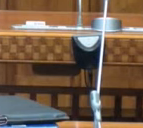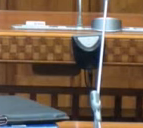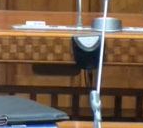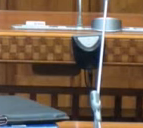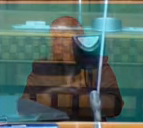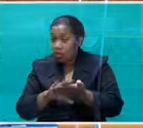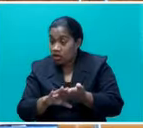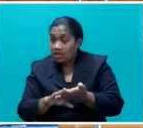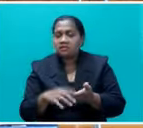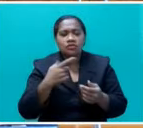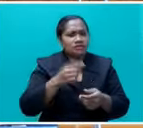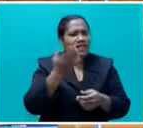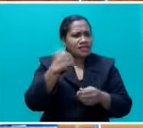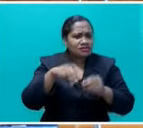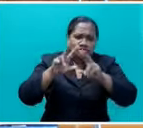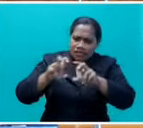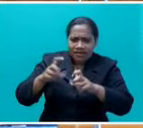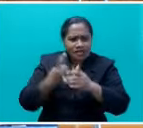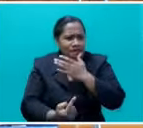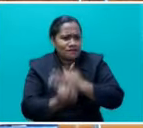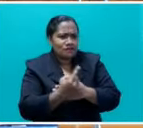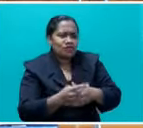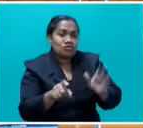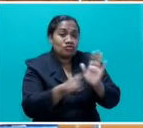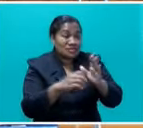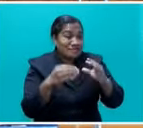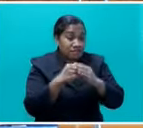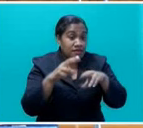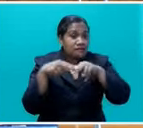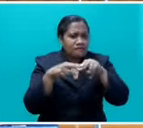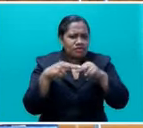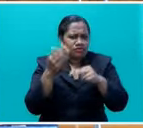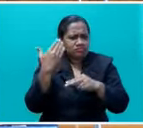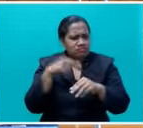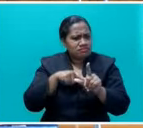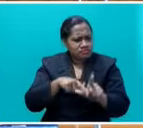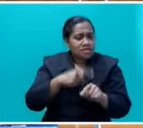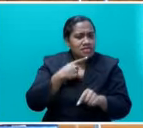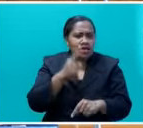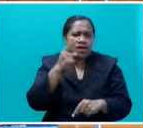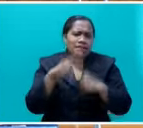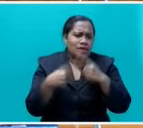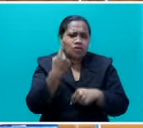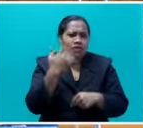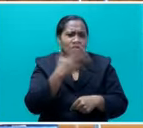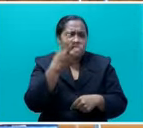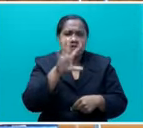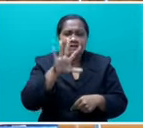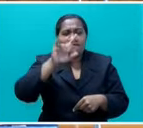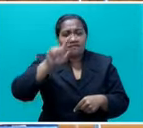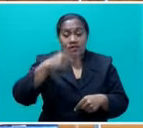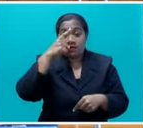Because there is the last survey done by Reserve Bank of Fiji a number of years ago said that there was about 135,000 people